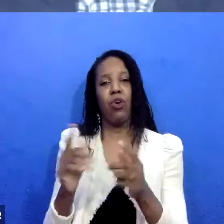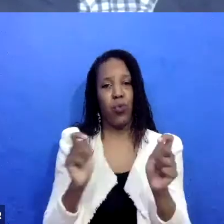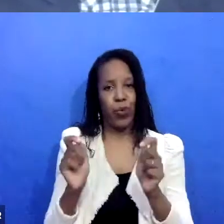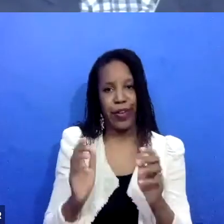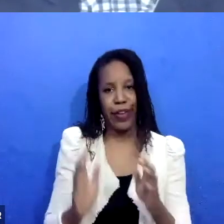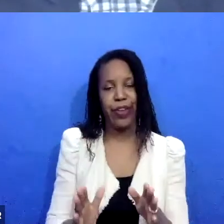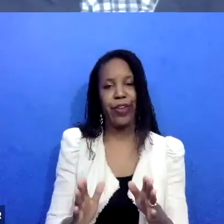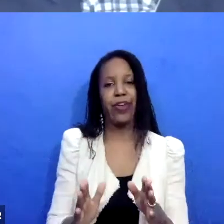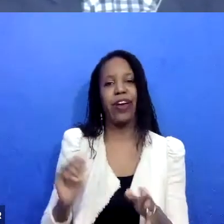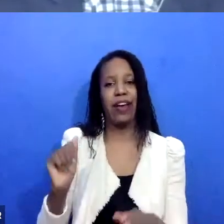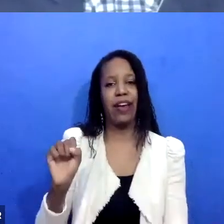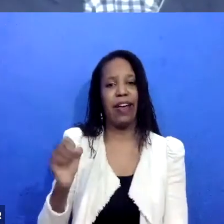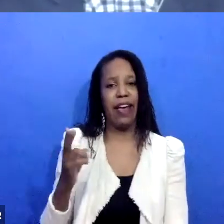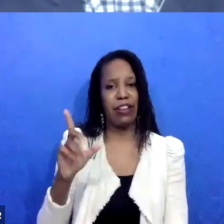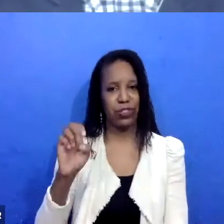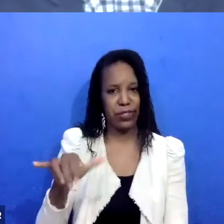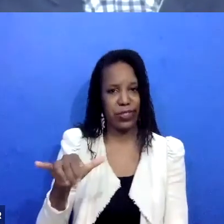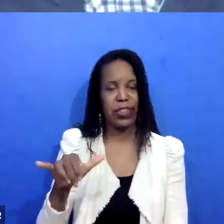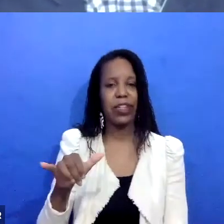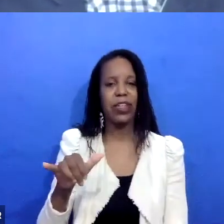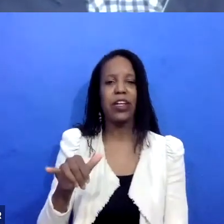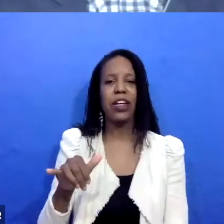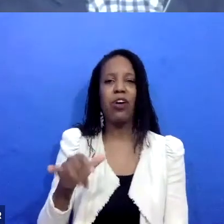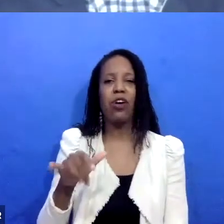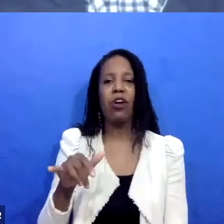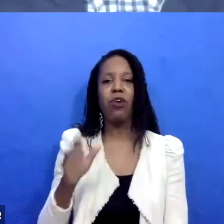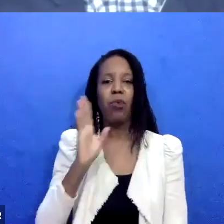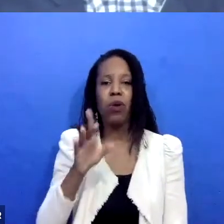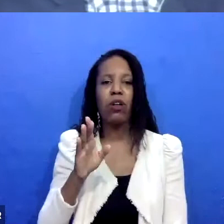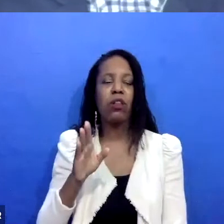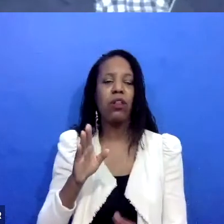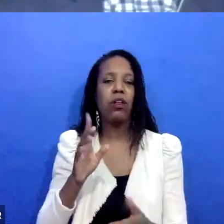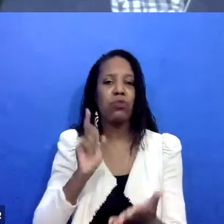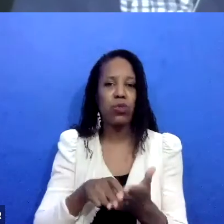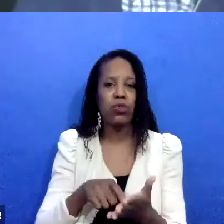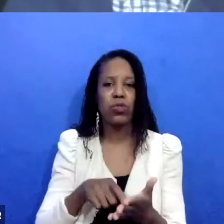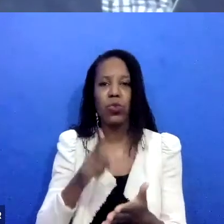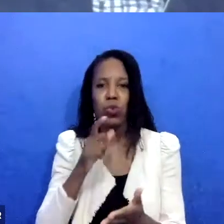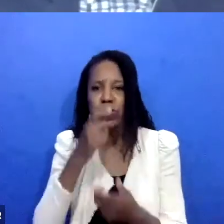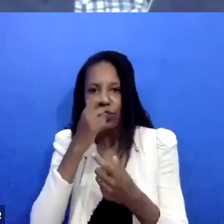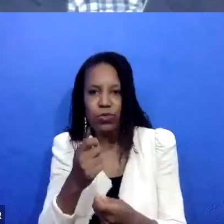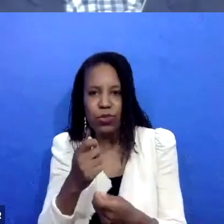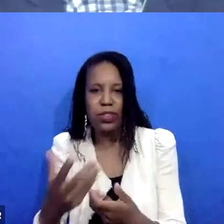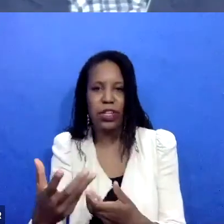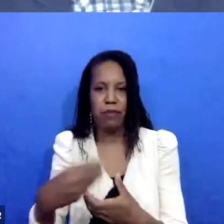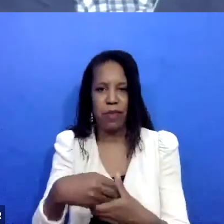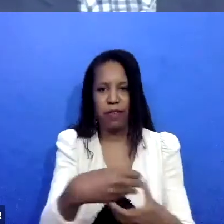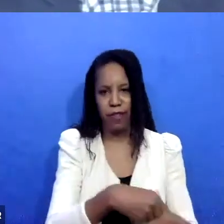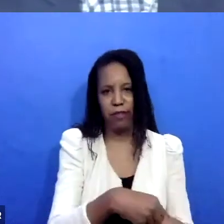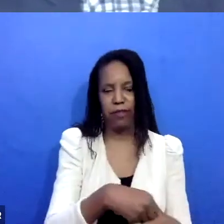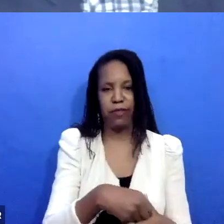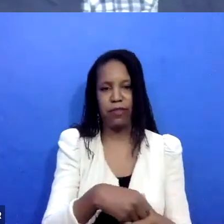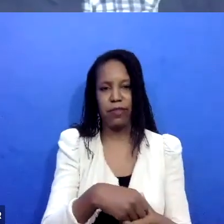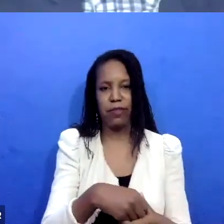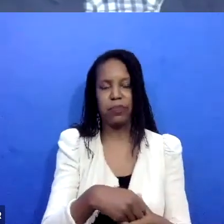specifically expressed interest in, and working only or mostly with survivors. Um, she'll try to